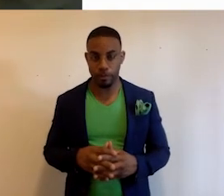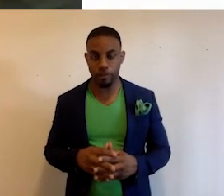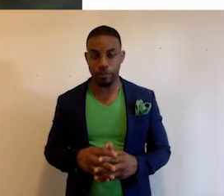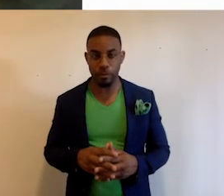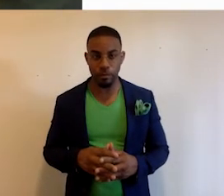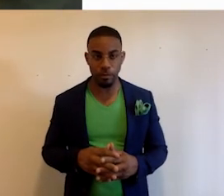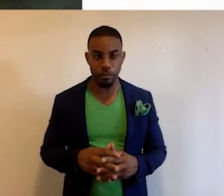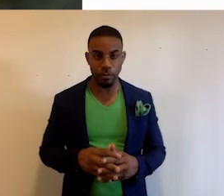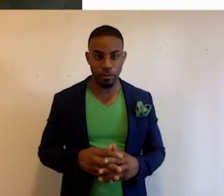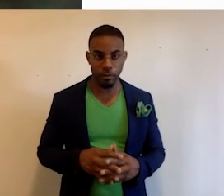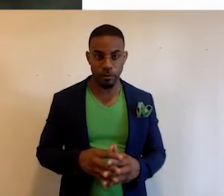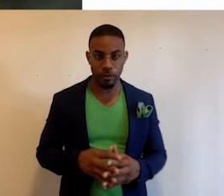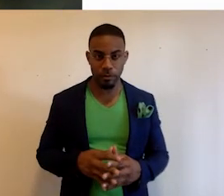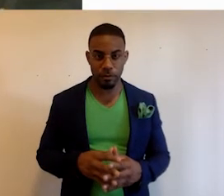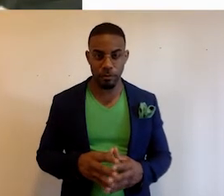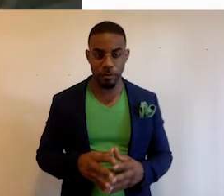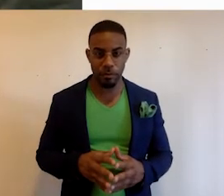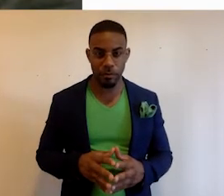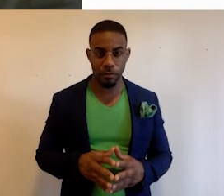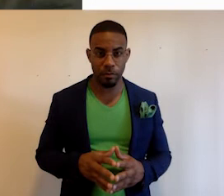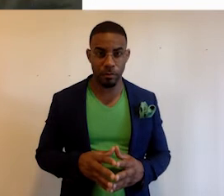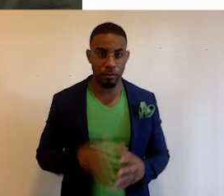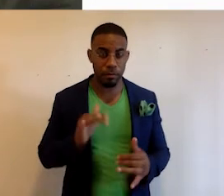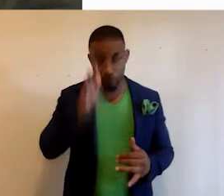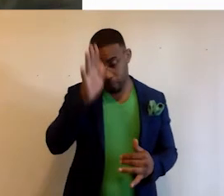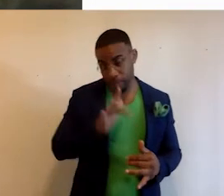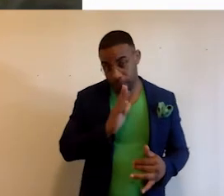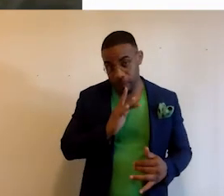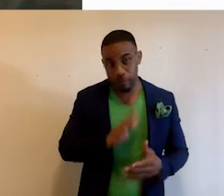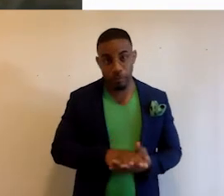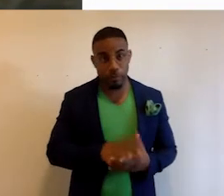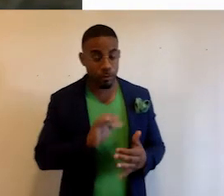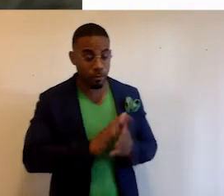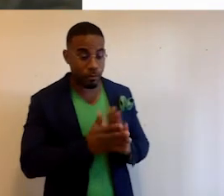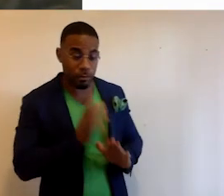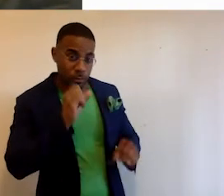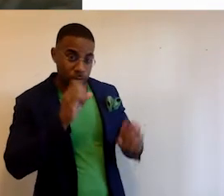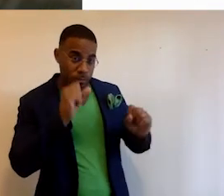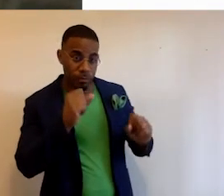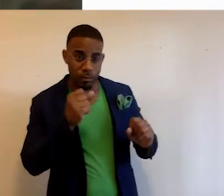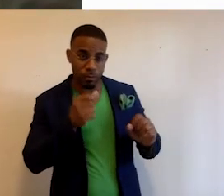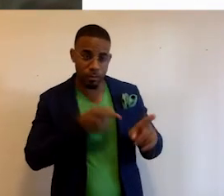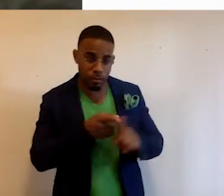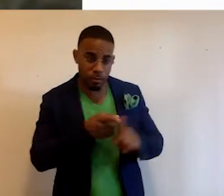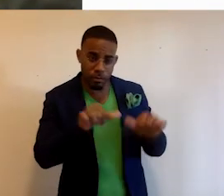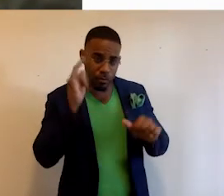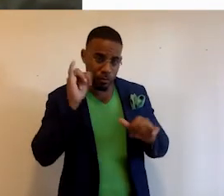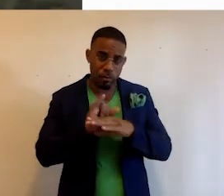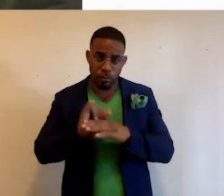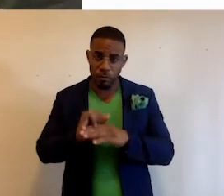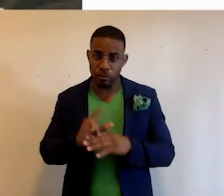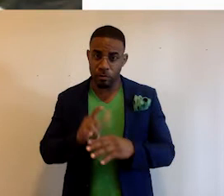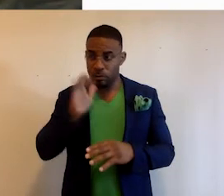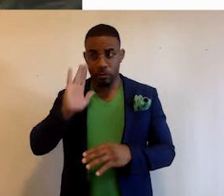Job requirements get higher and higher. Computer literacy is becoming a requirement in areas and industries where it was not